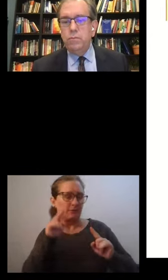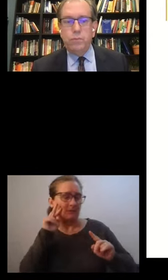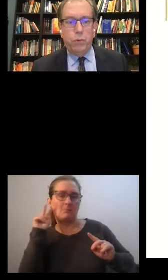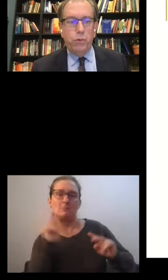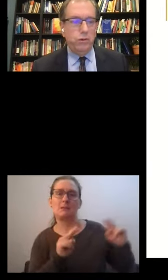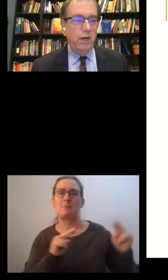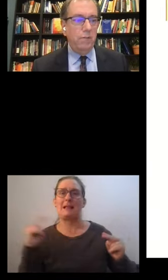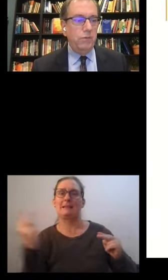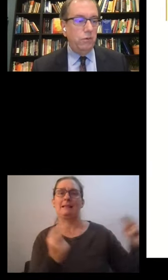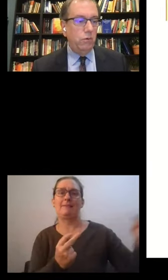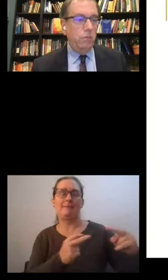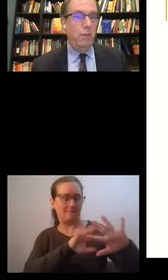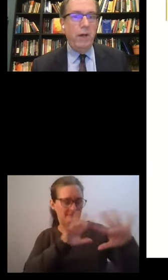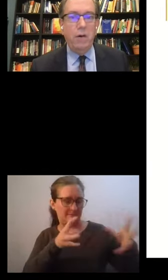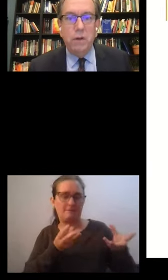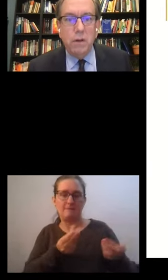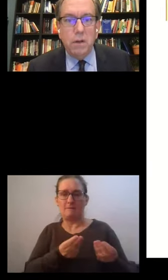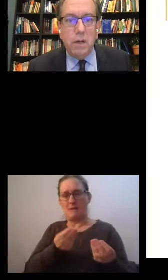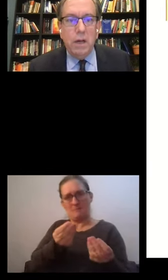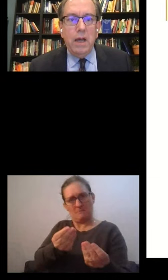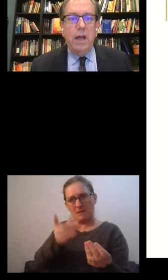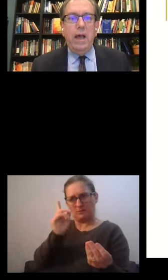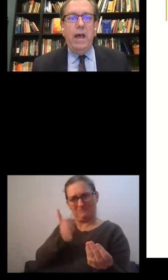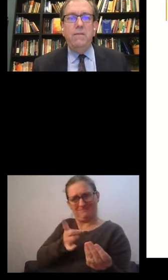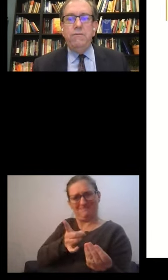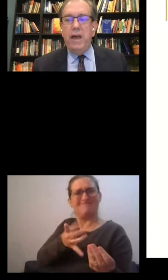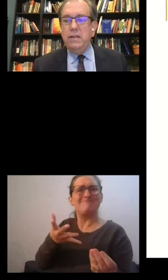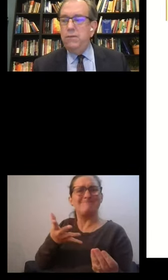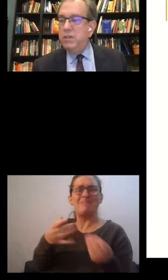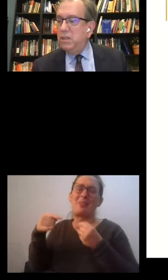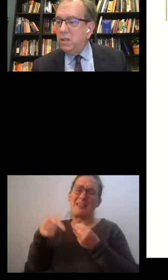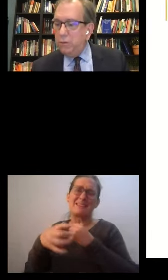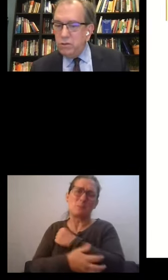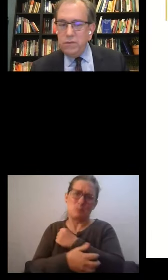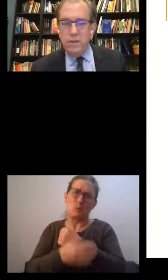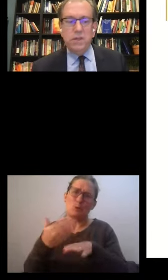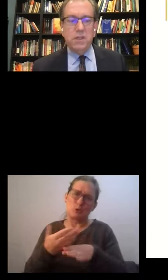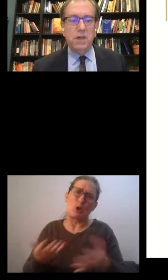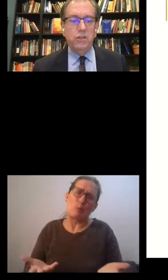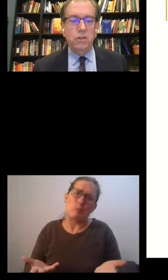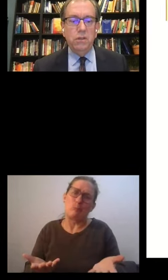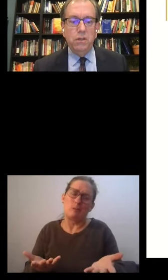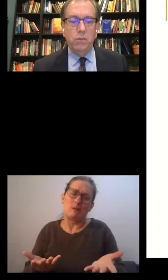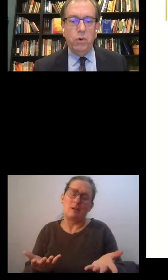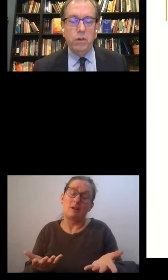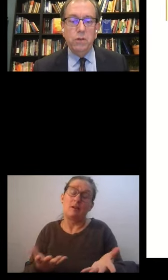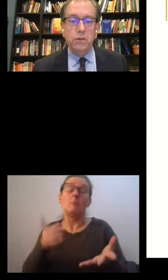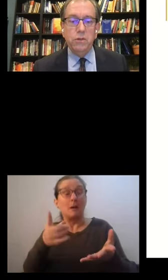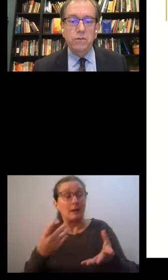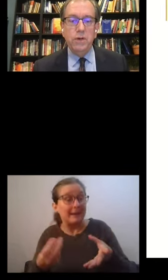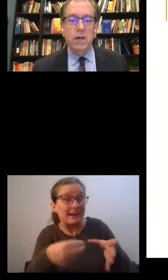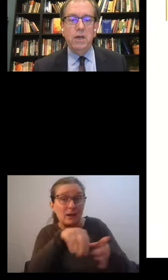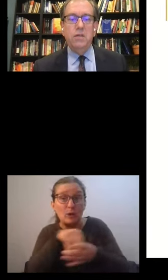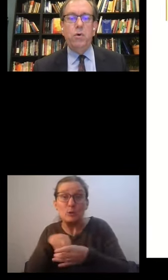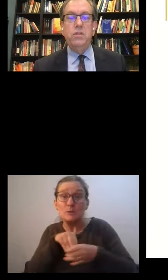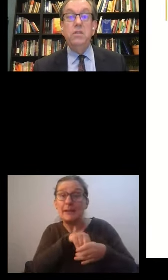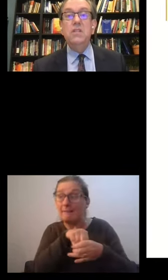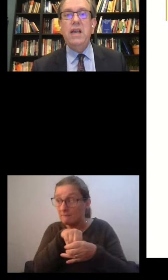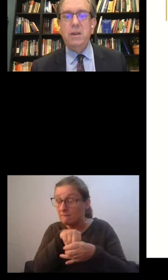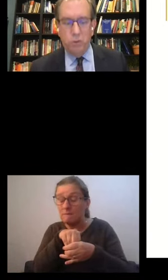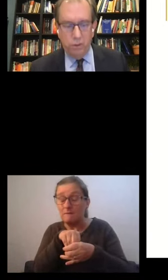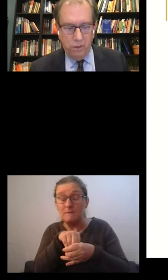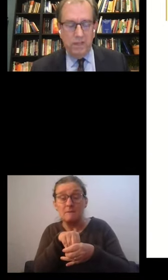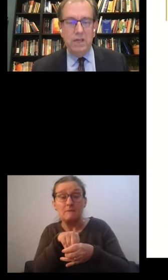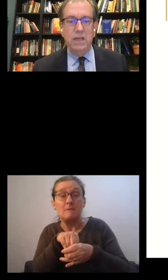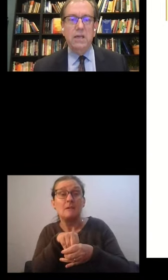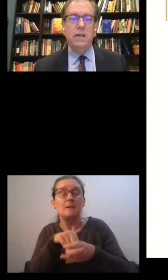poor jobs would be about. And in fact, if it's inclusive in the discussion, the more inclusive, the more